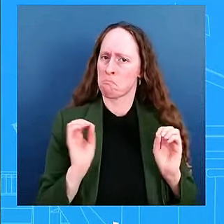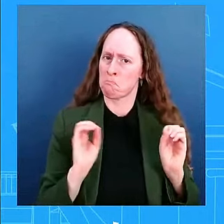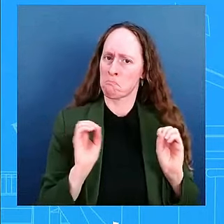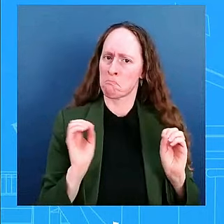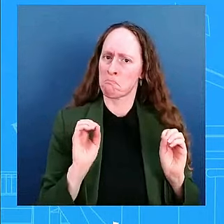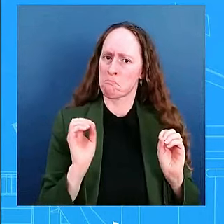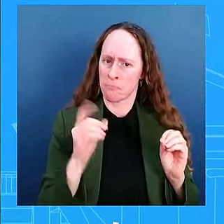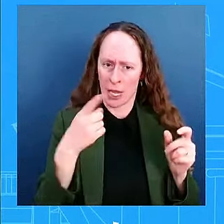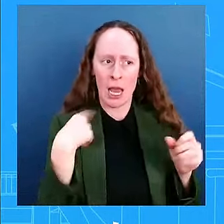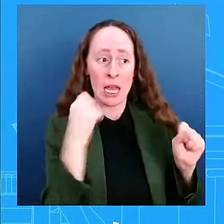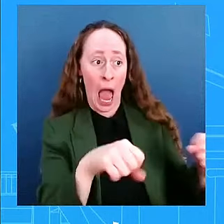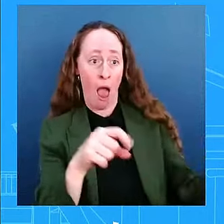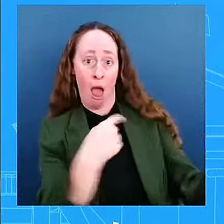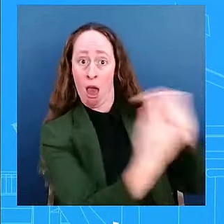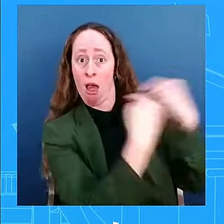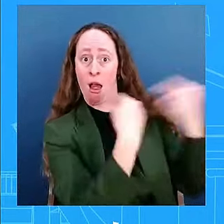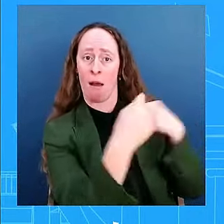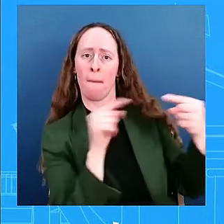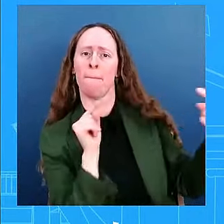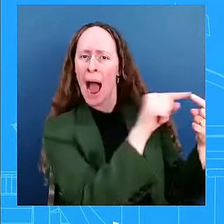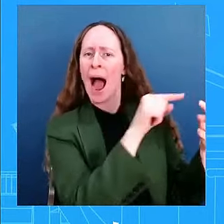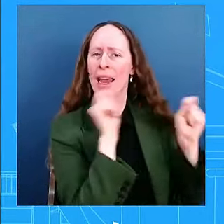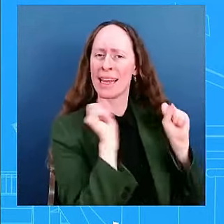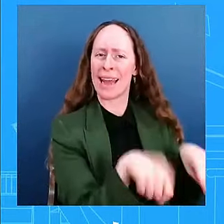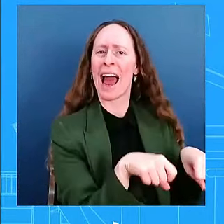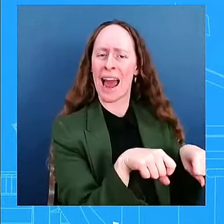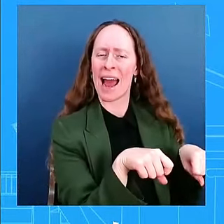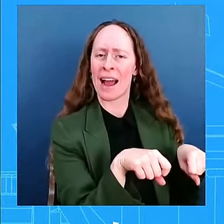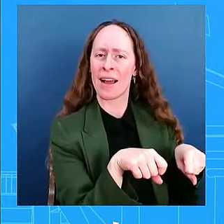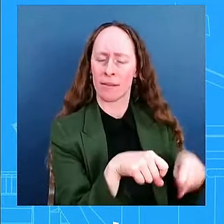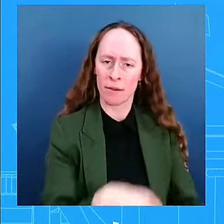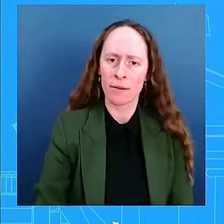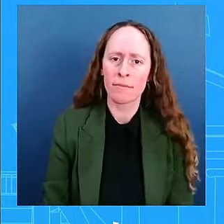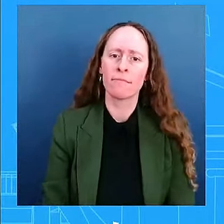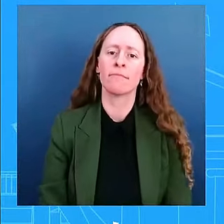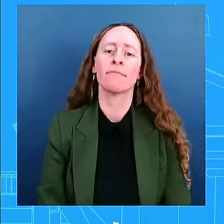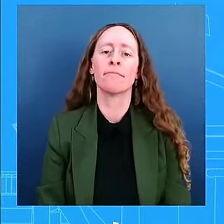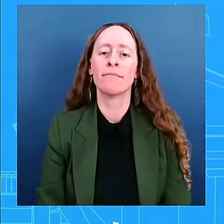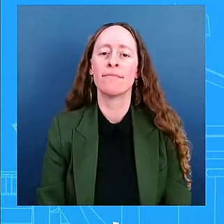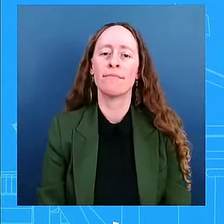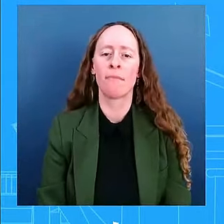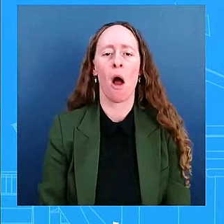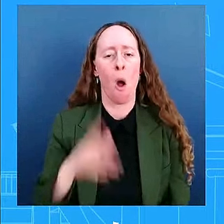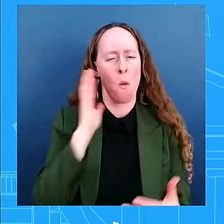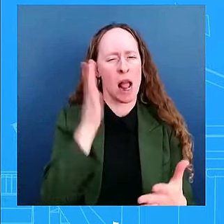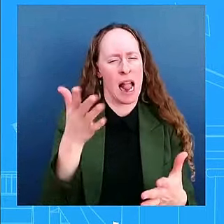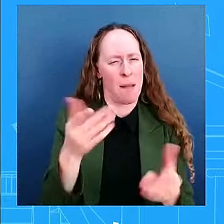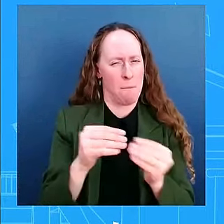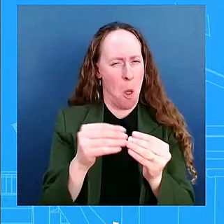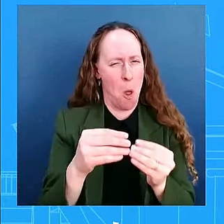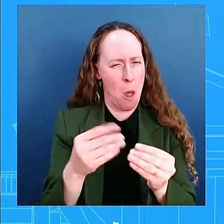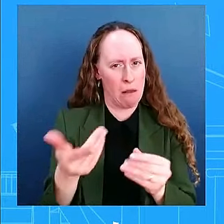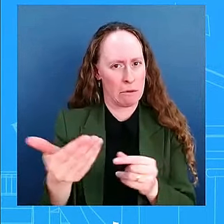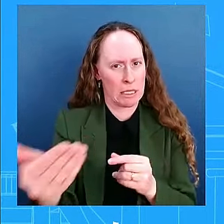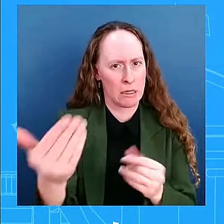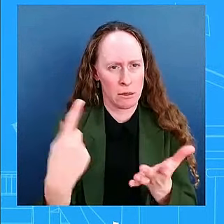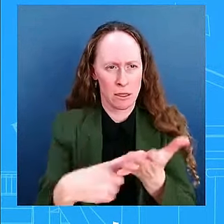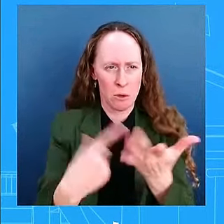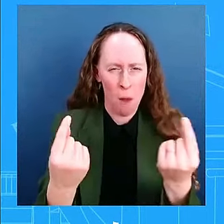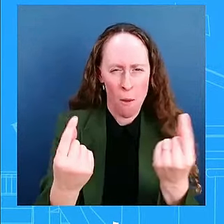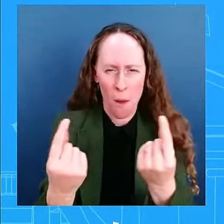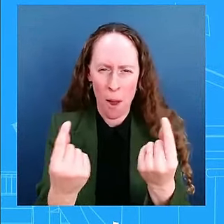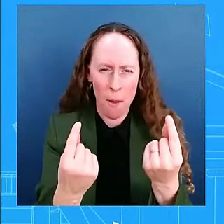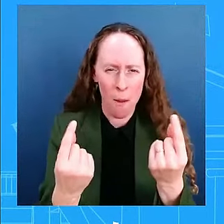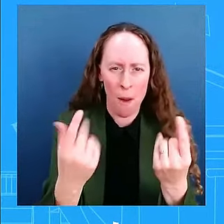preview, but we will continue to have conversations with the Ukrainians providing what they, what they need on the battle, on the battlefield. That is a commitment.